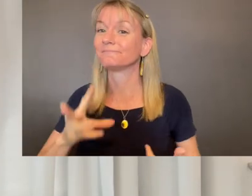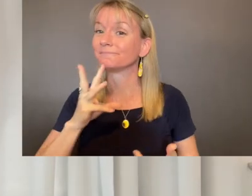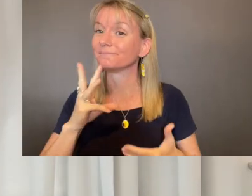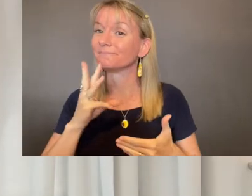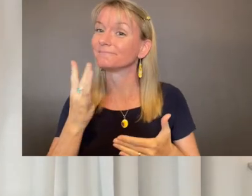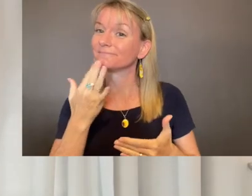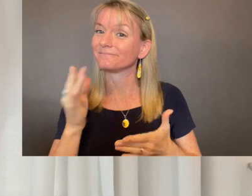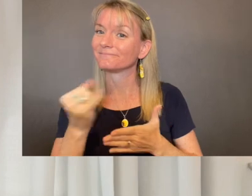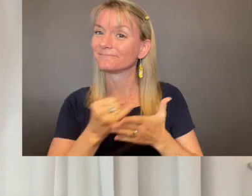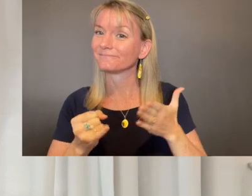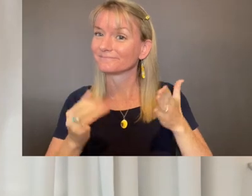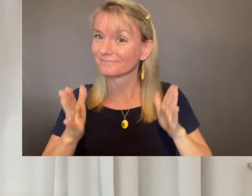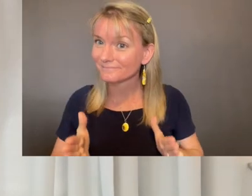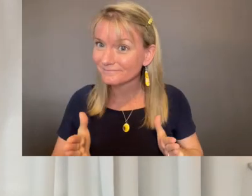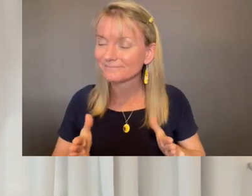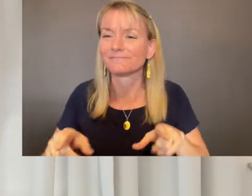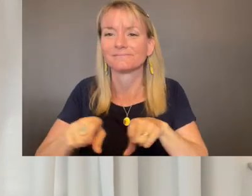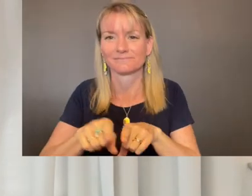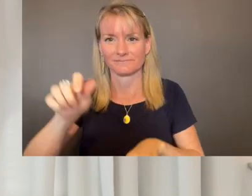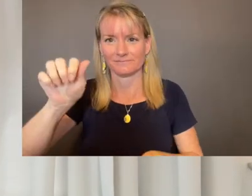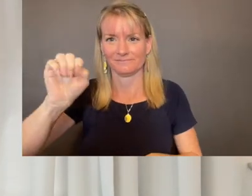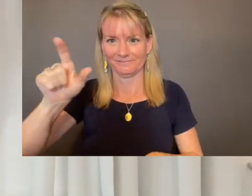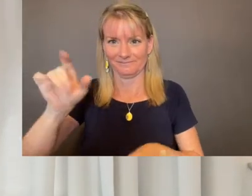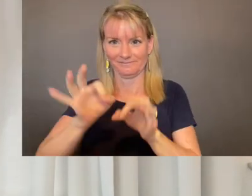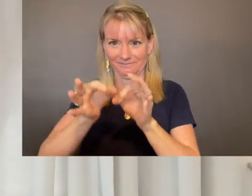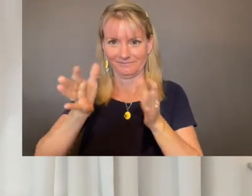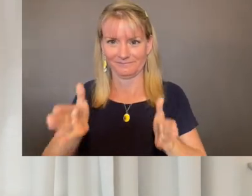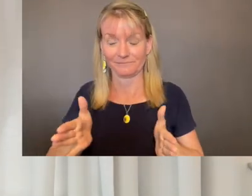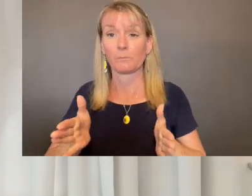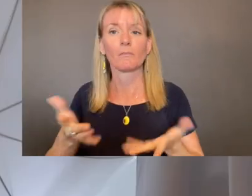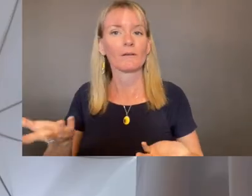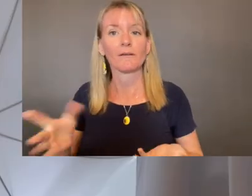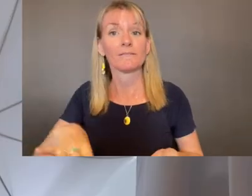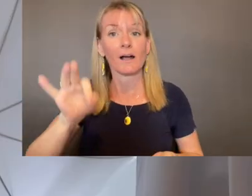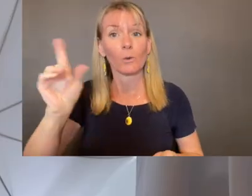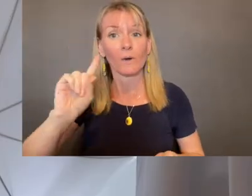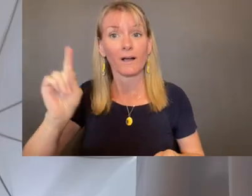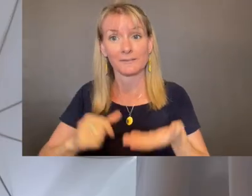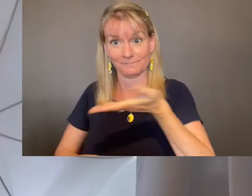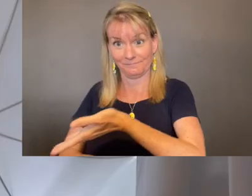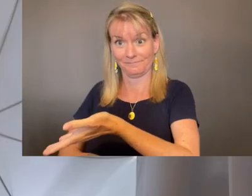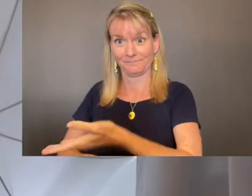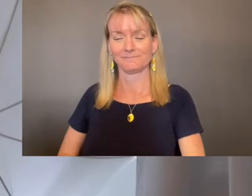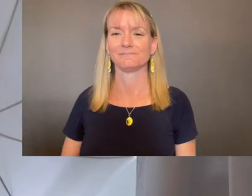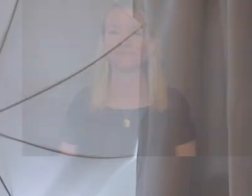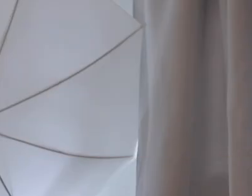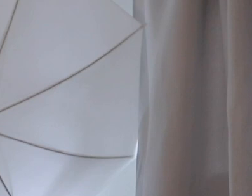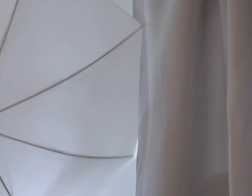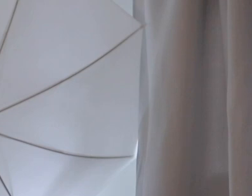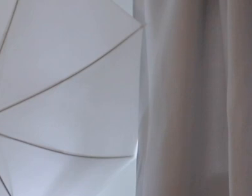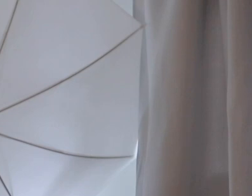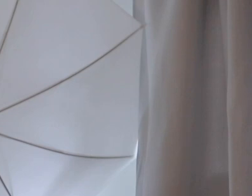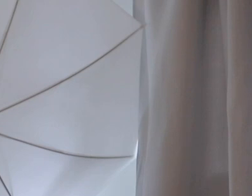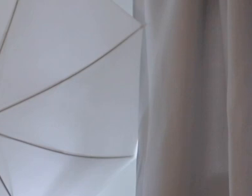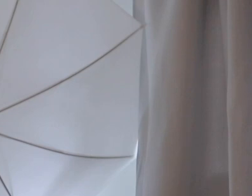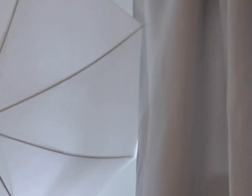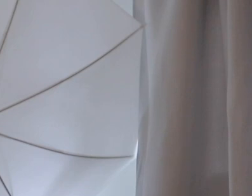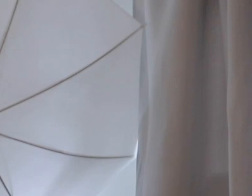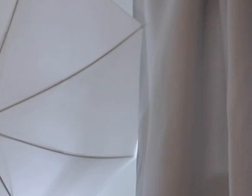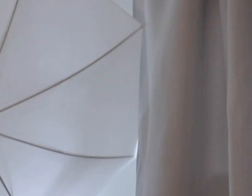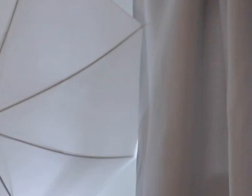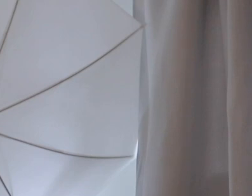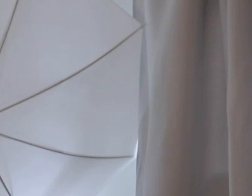I'm a watercolor artist and an American Sign Language interpreter. You can find me on Instagram at waterstrokes